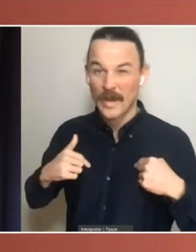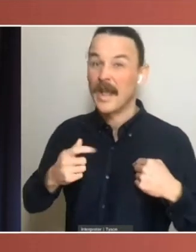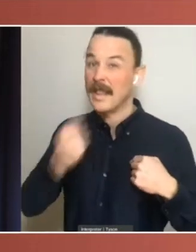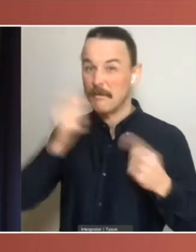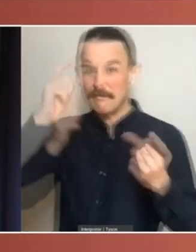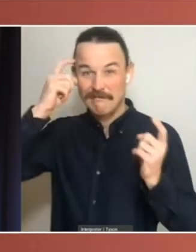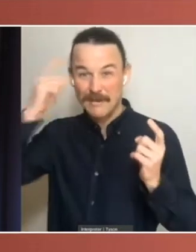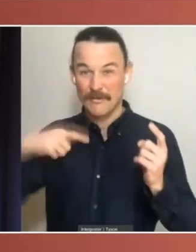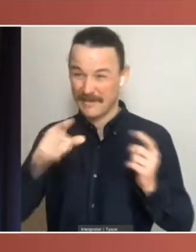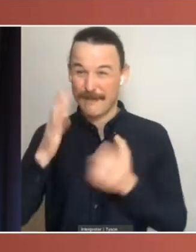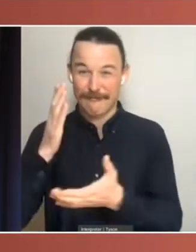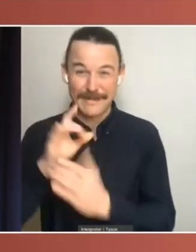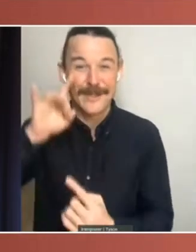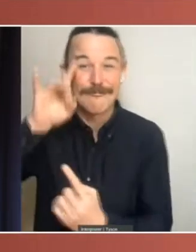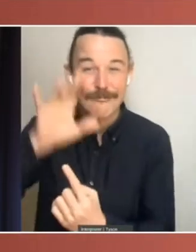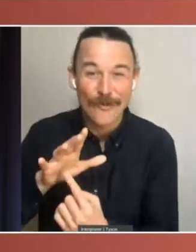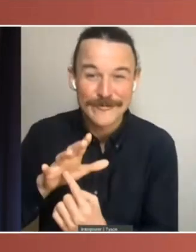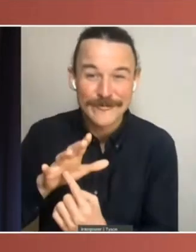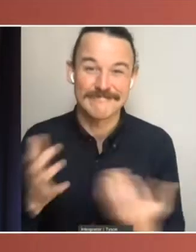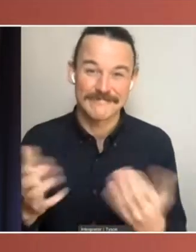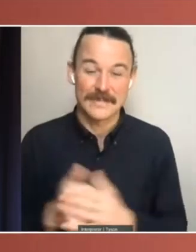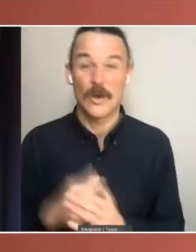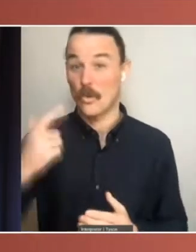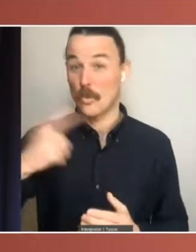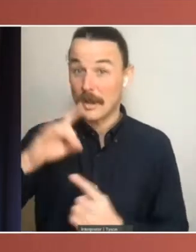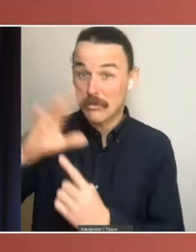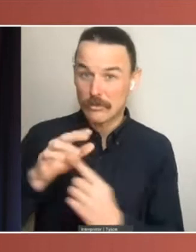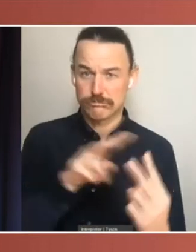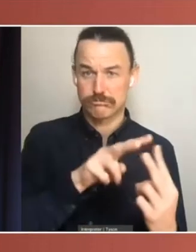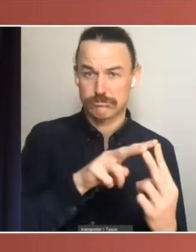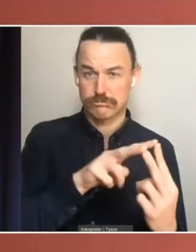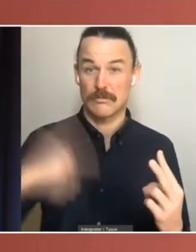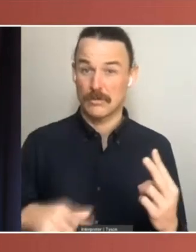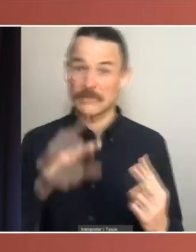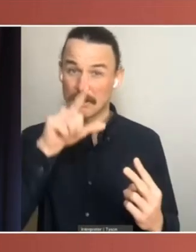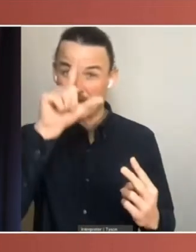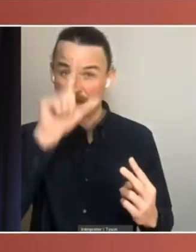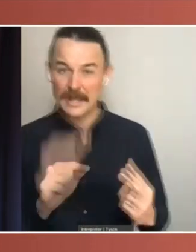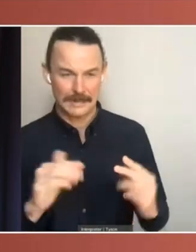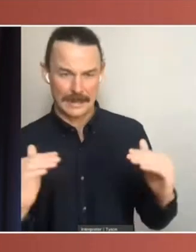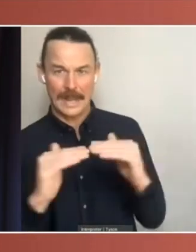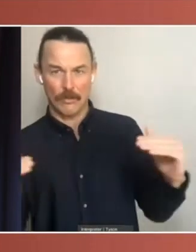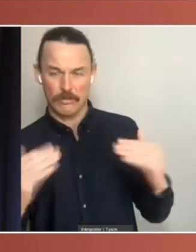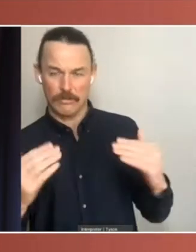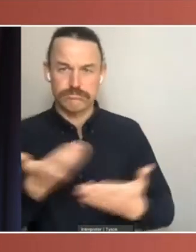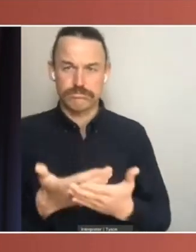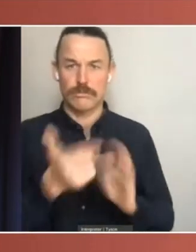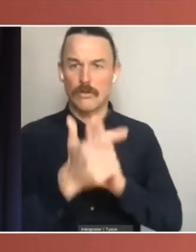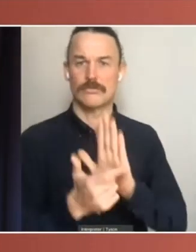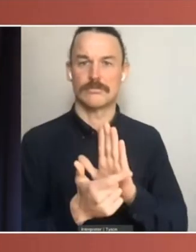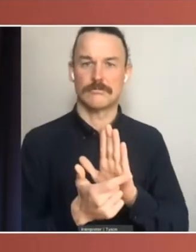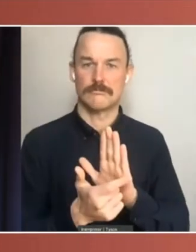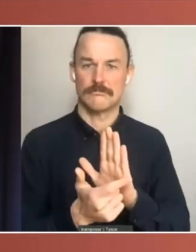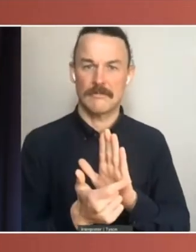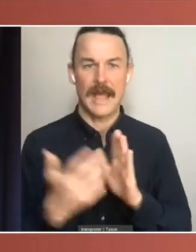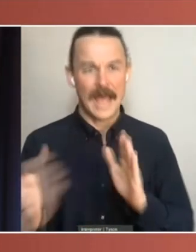is important in two key ways. It is a co-equal legislature with substantial, if too rarely used, powers. And